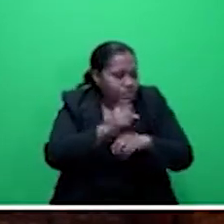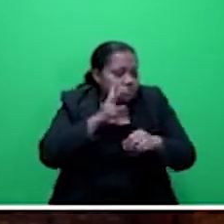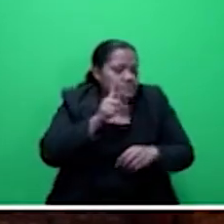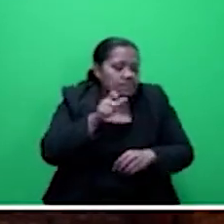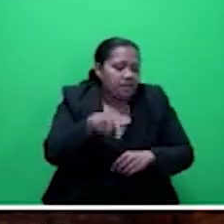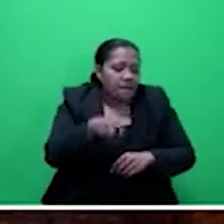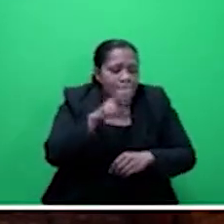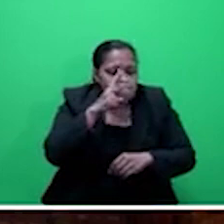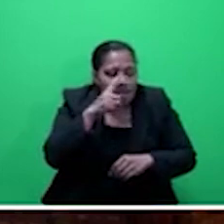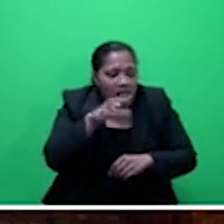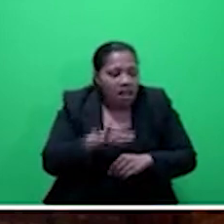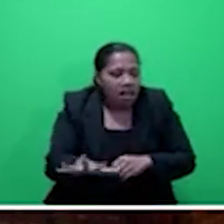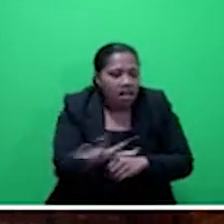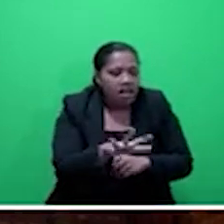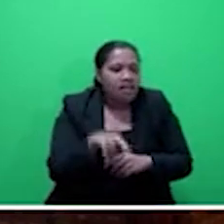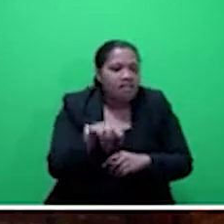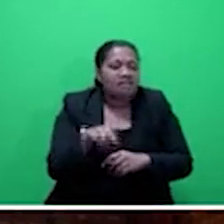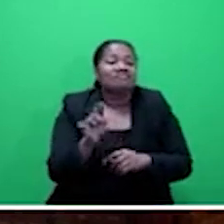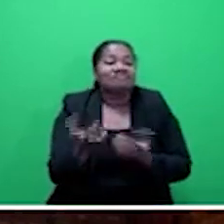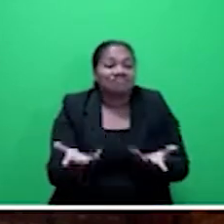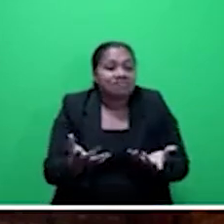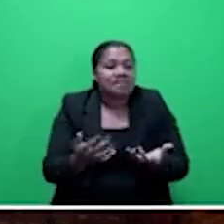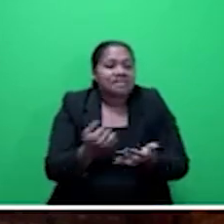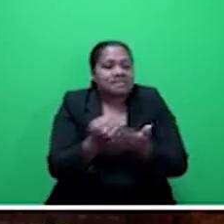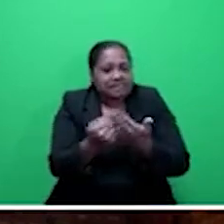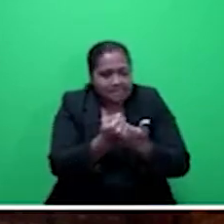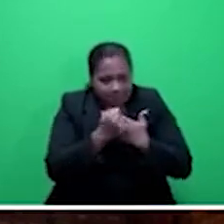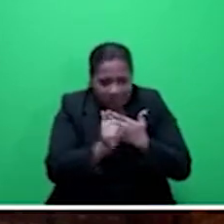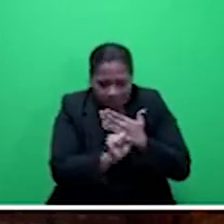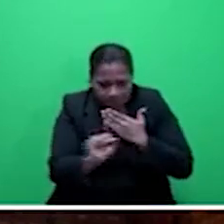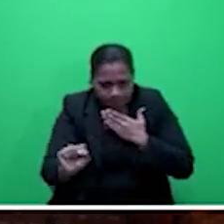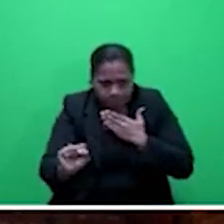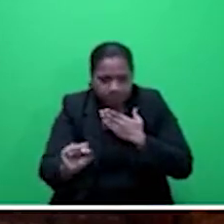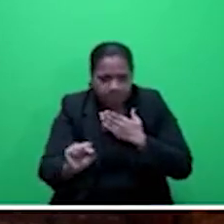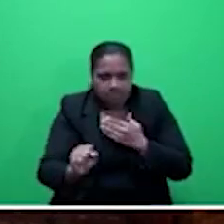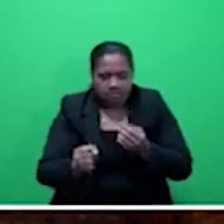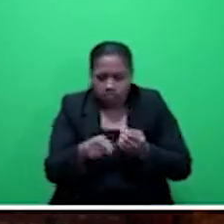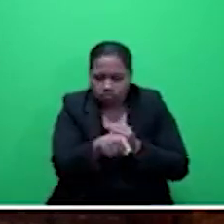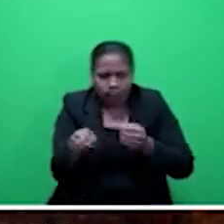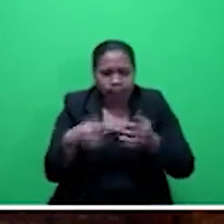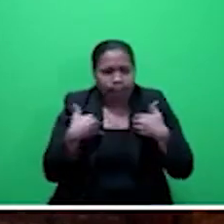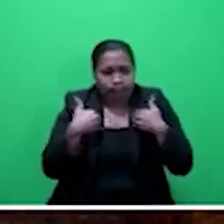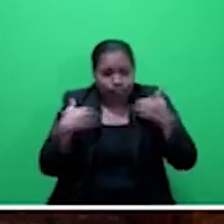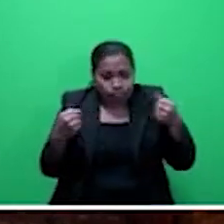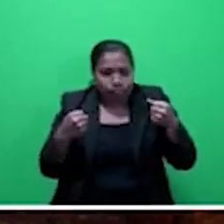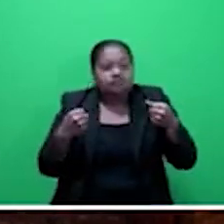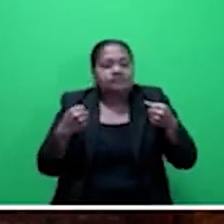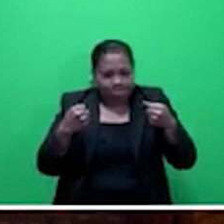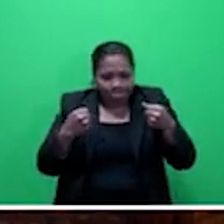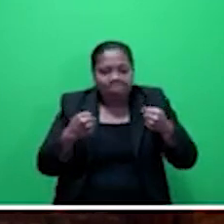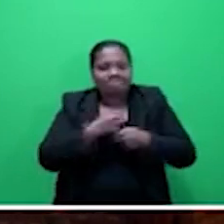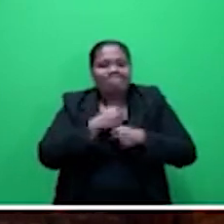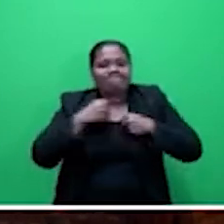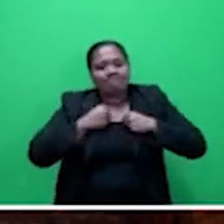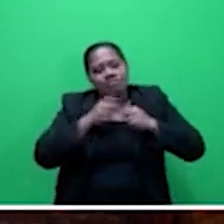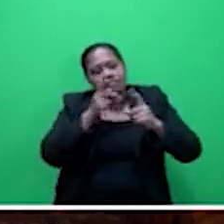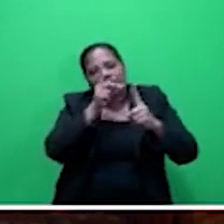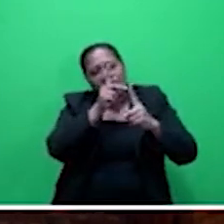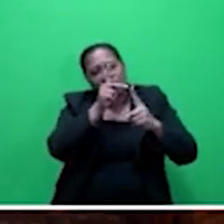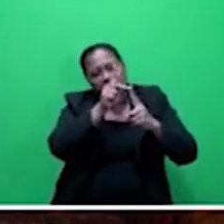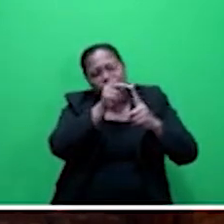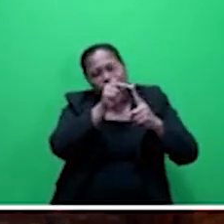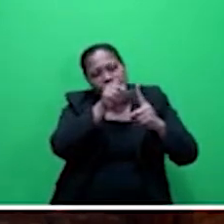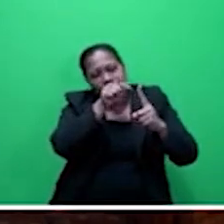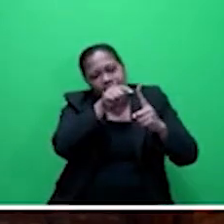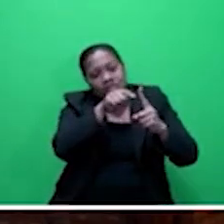and wellbeing is our priority. And we have to ensure that whether it be